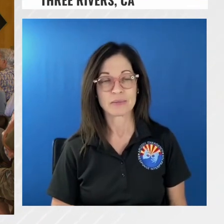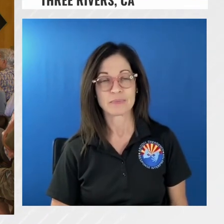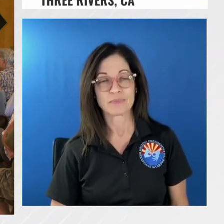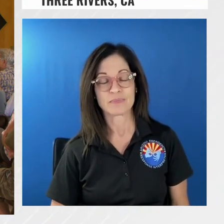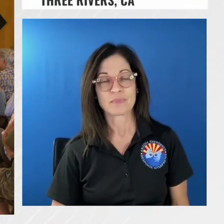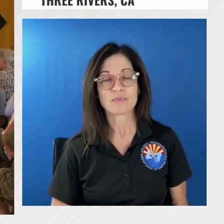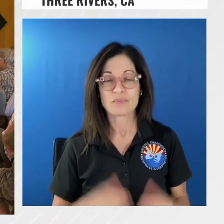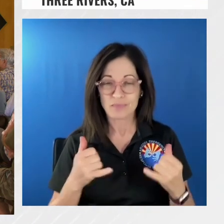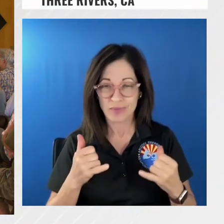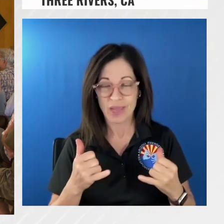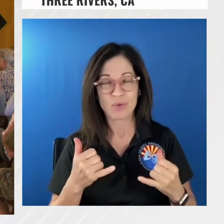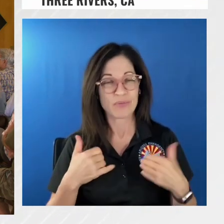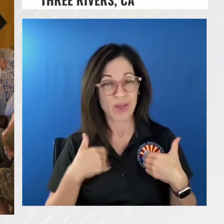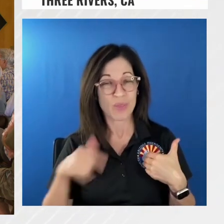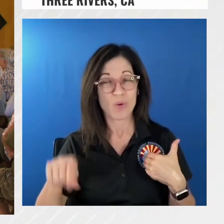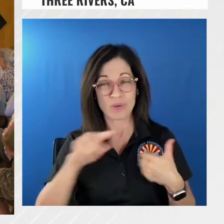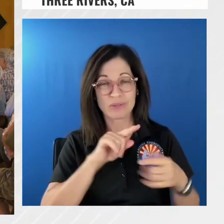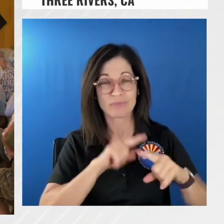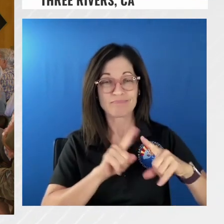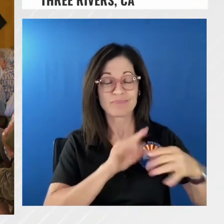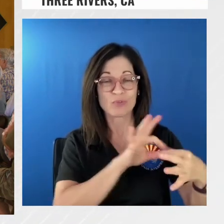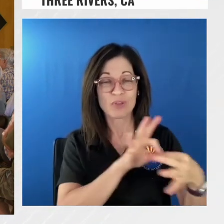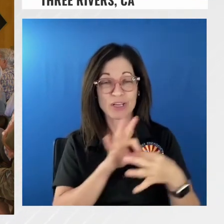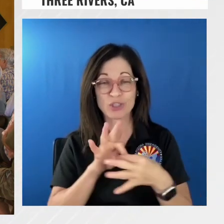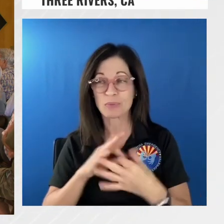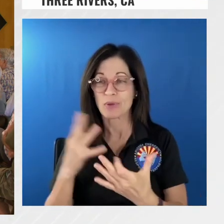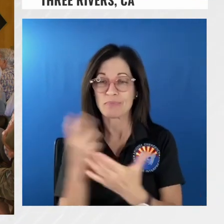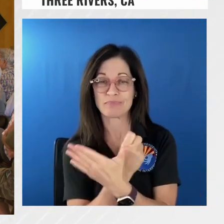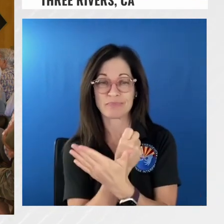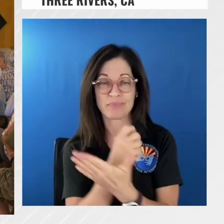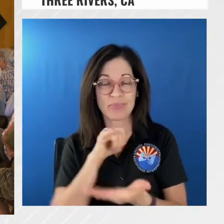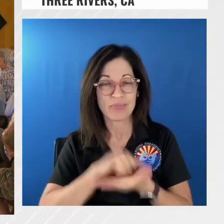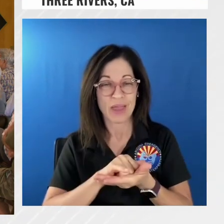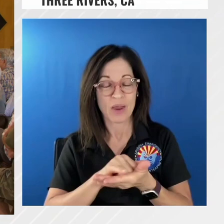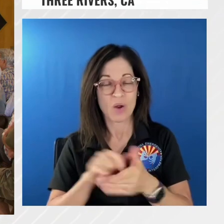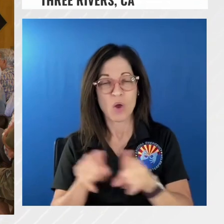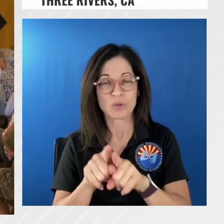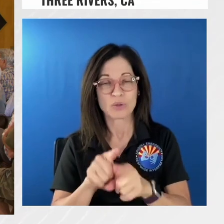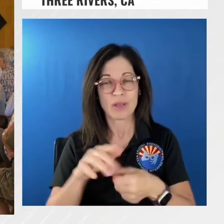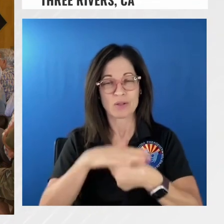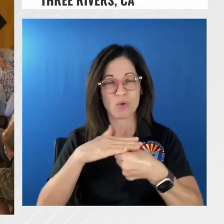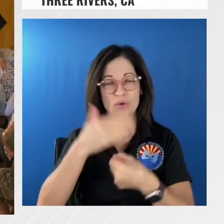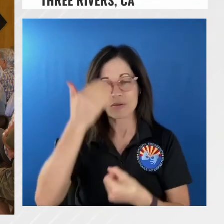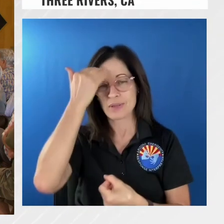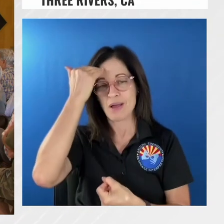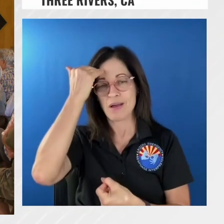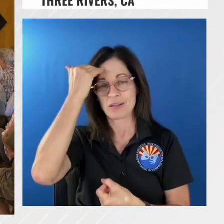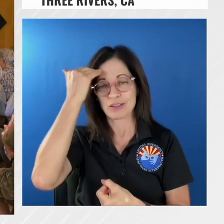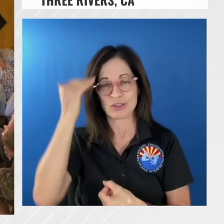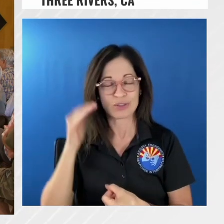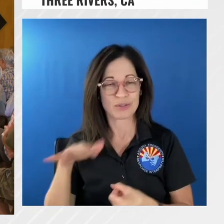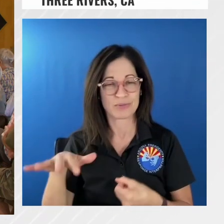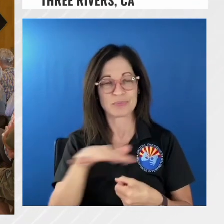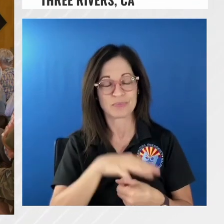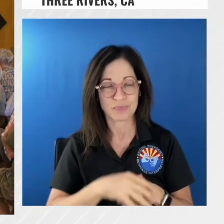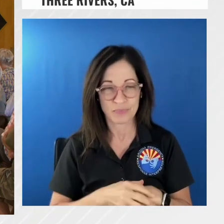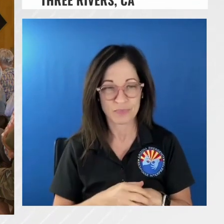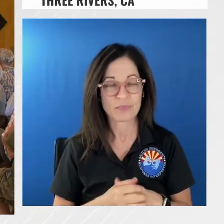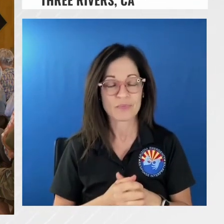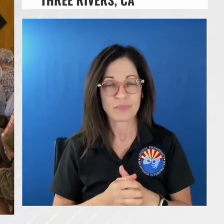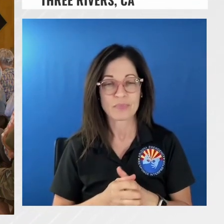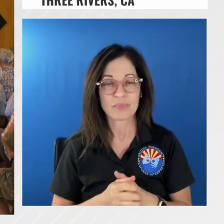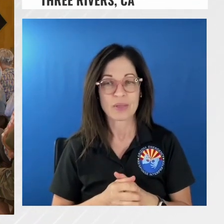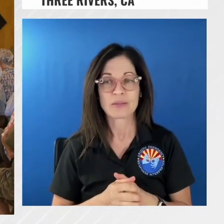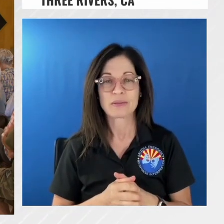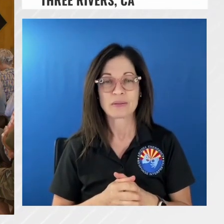on those relationships and on that expertise and that local knowledge and and I really want to express how